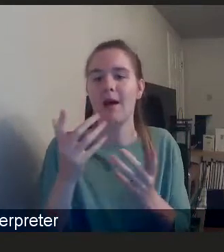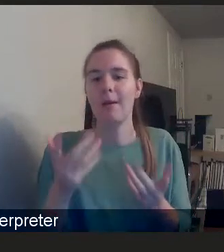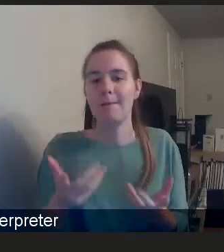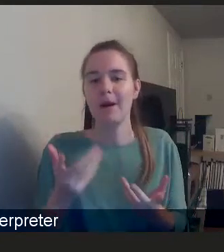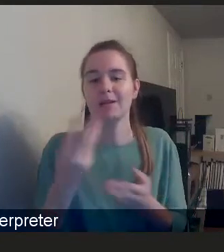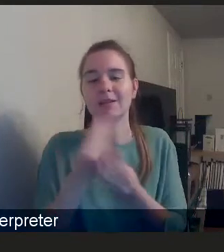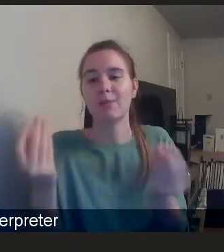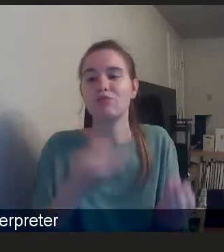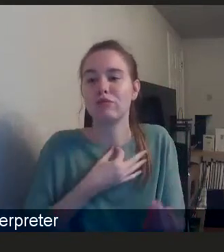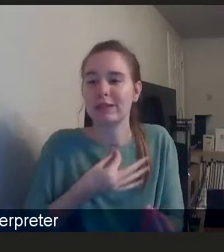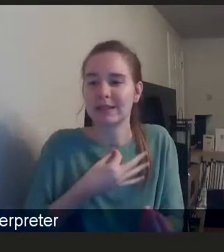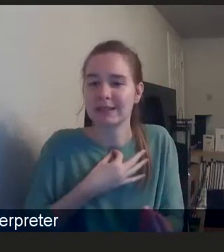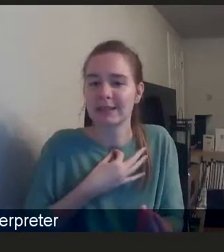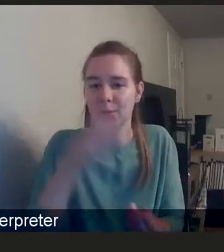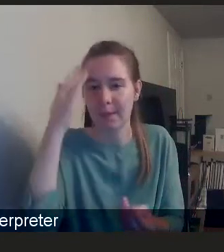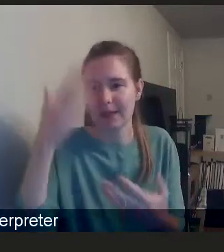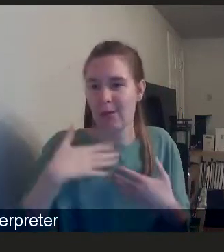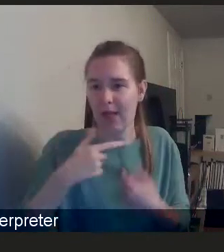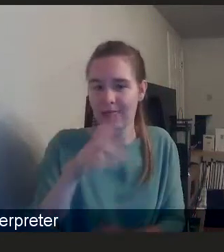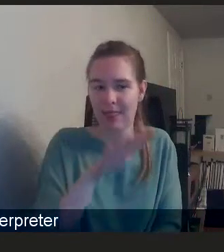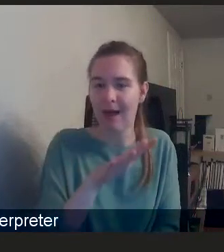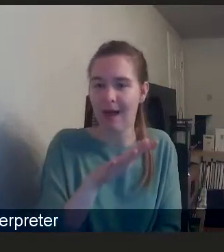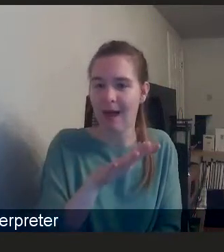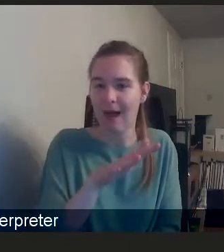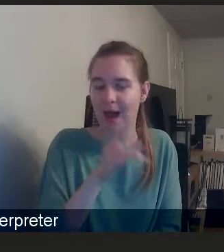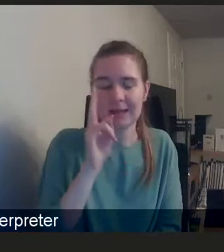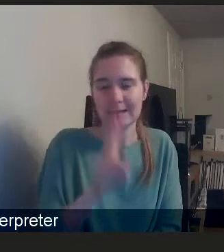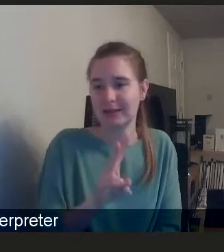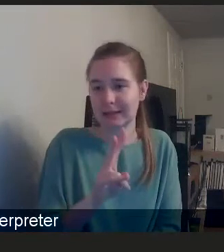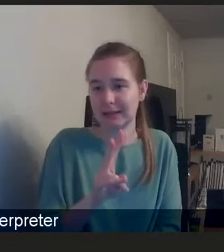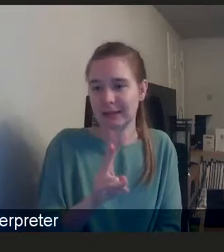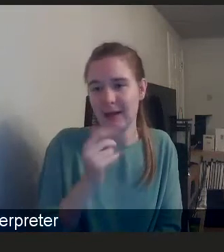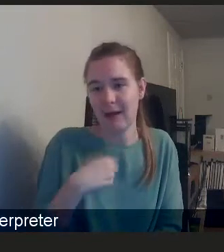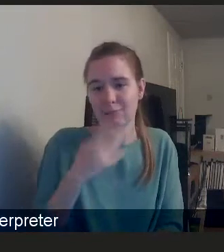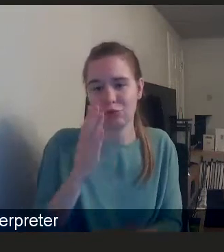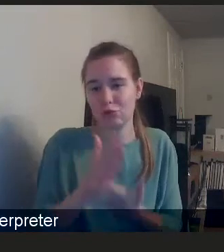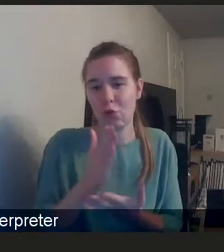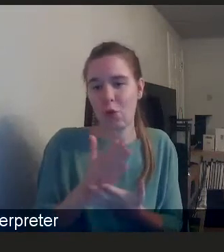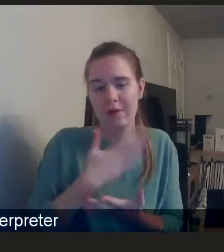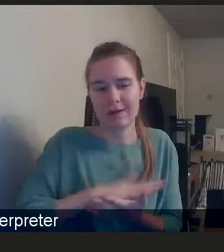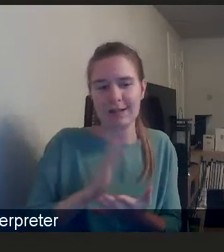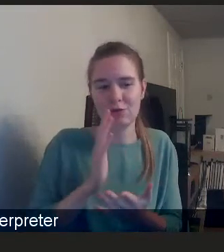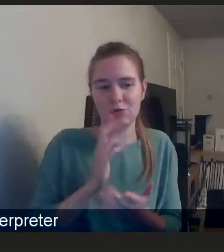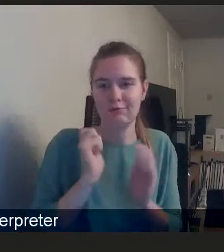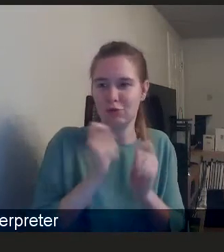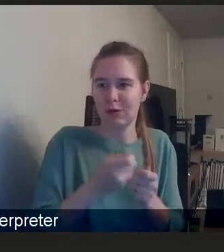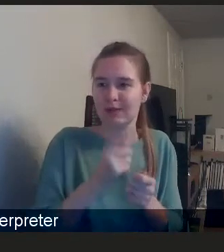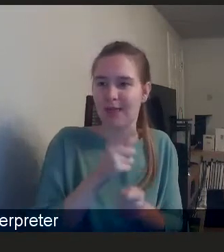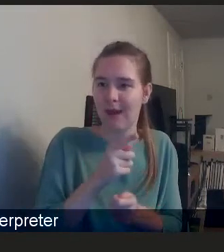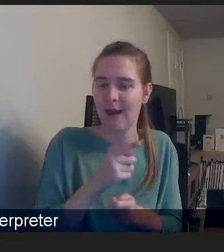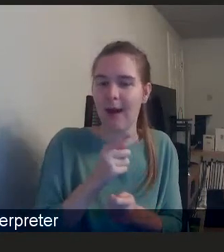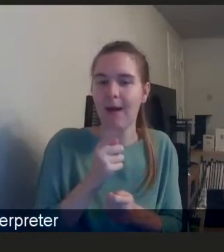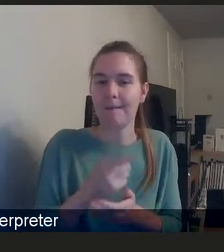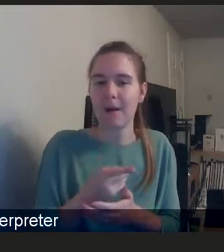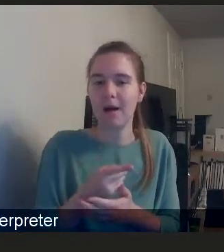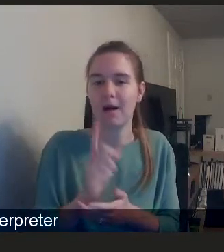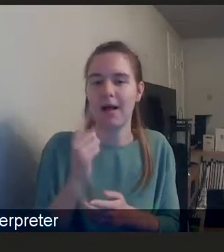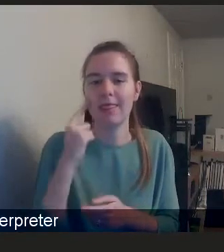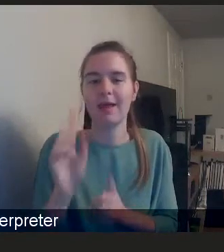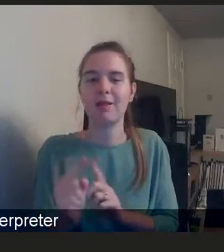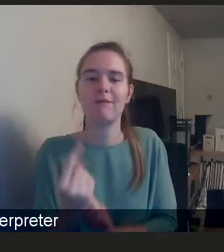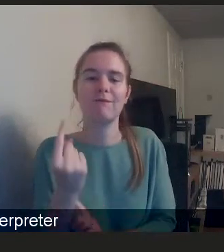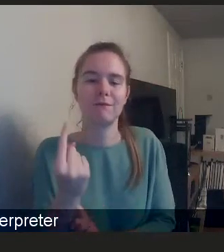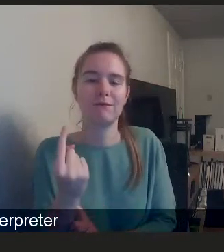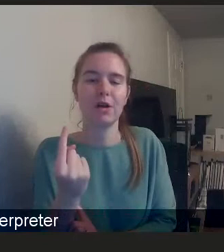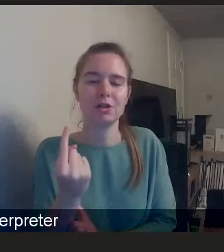risks to mental health, which I'm sure need to be addressed. And I think the first, the